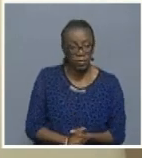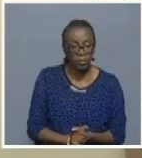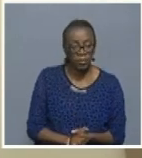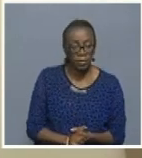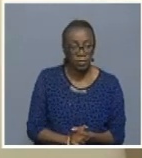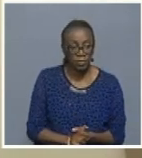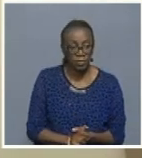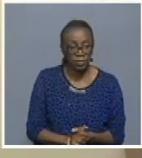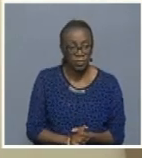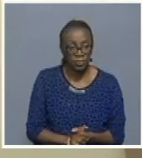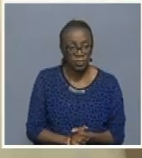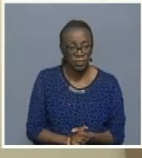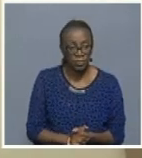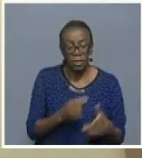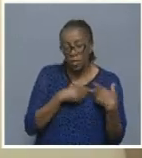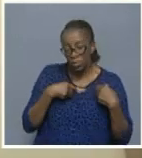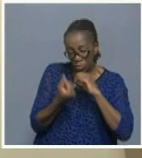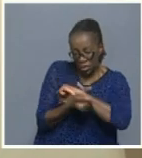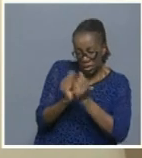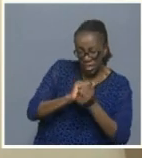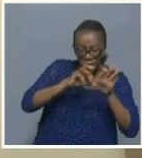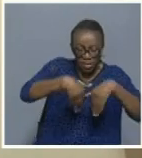to our strategies.